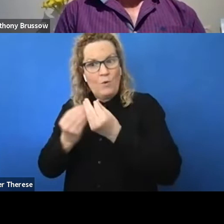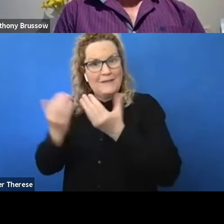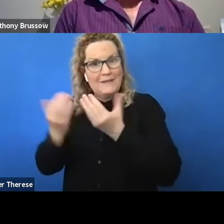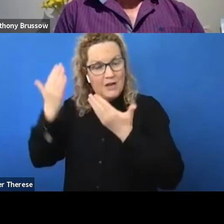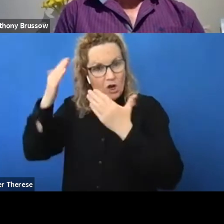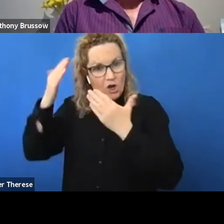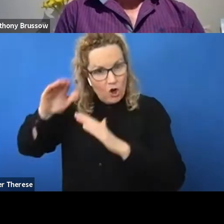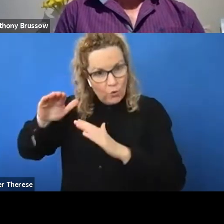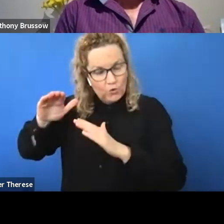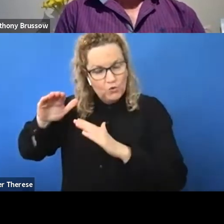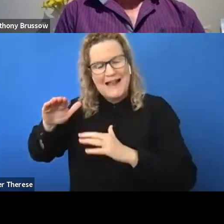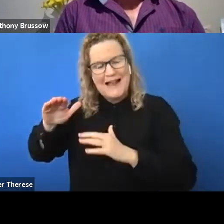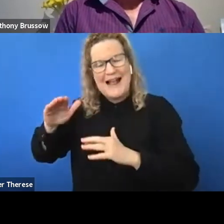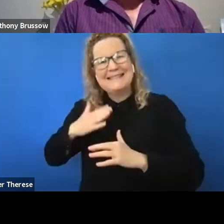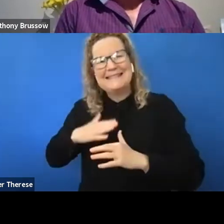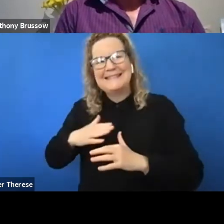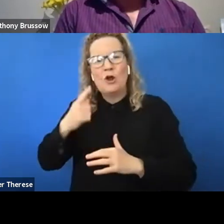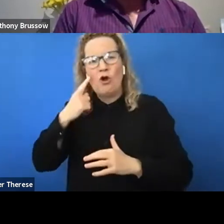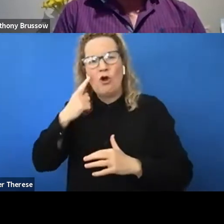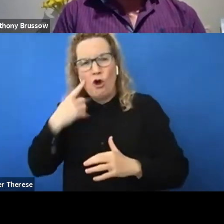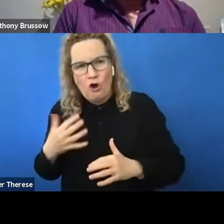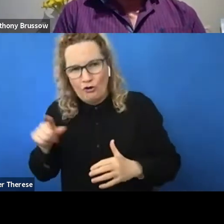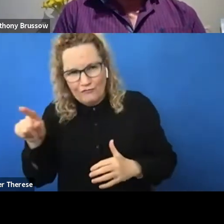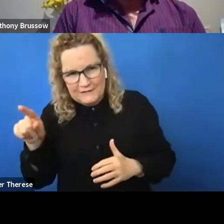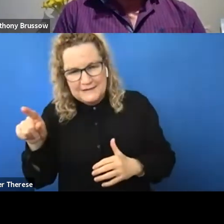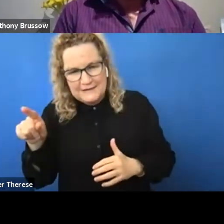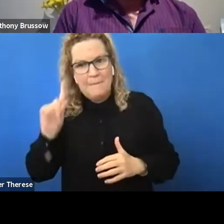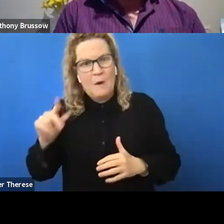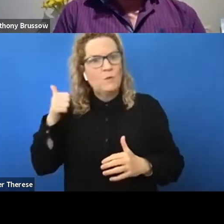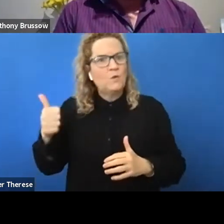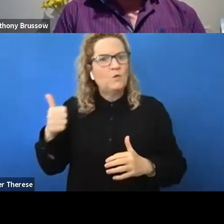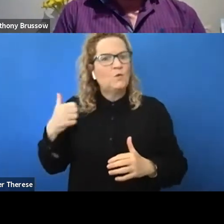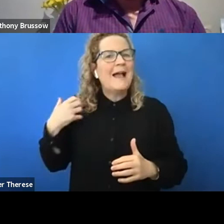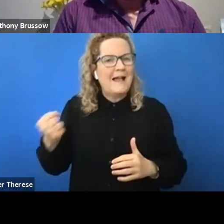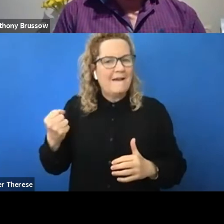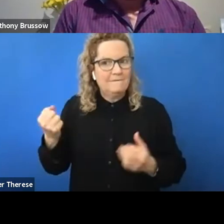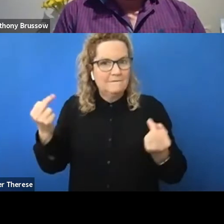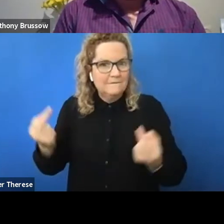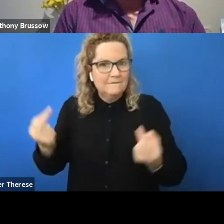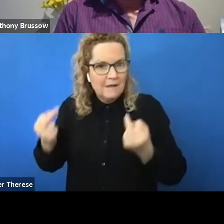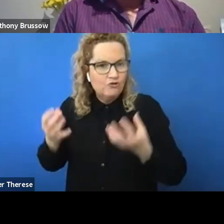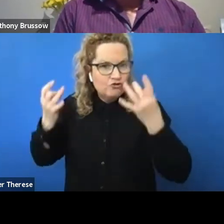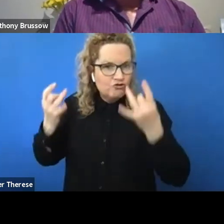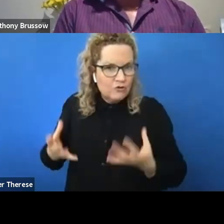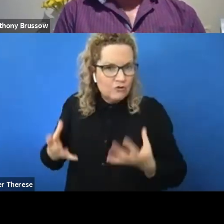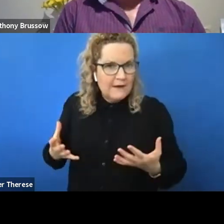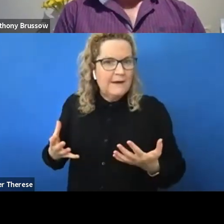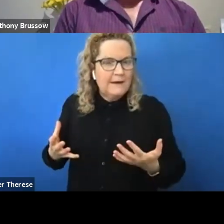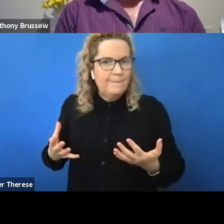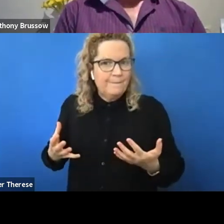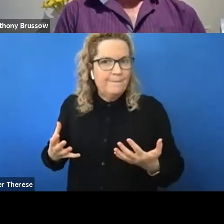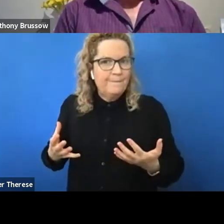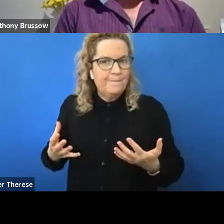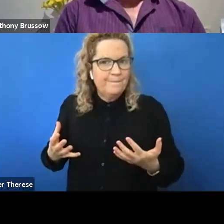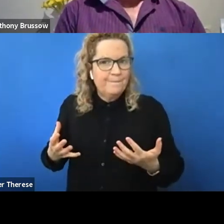I didn't need that often, it was good to have those sorts of things there, so that I could then